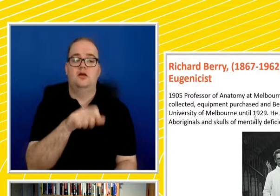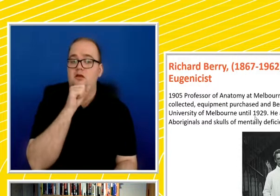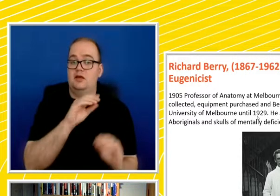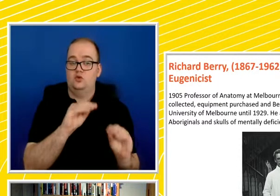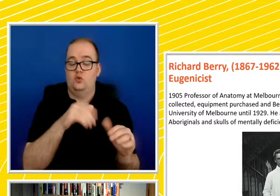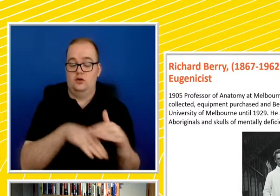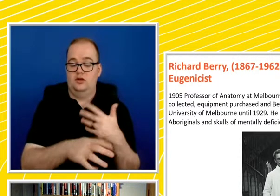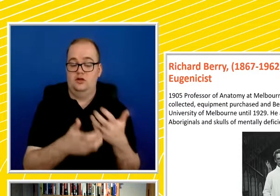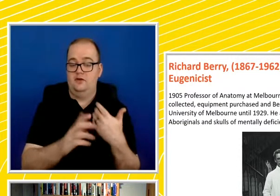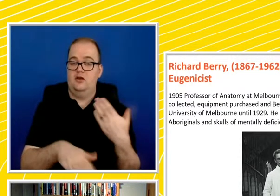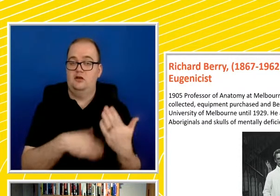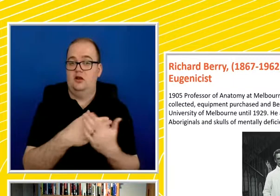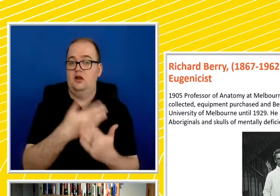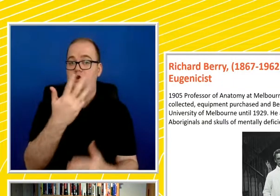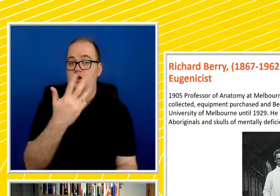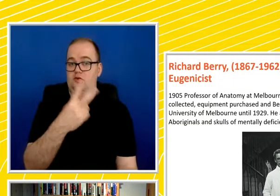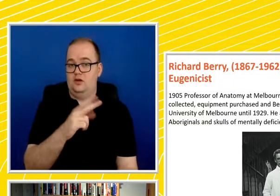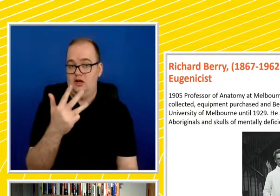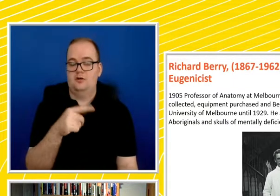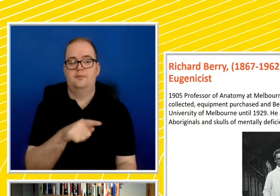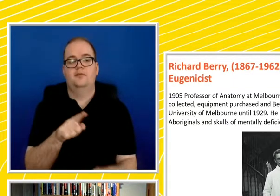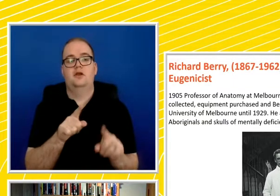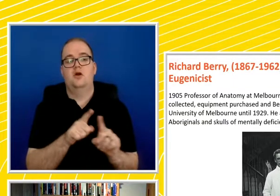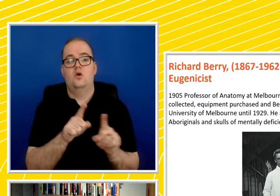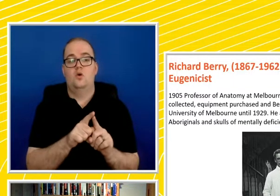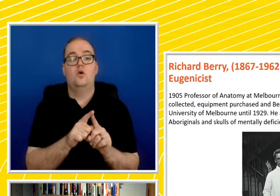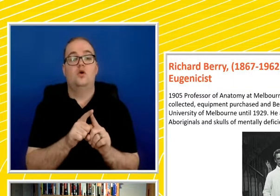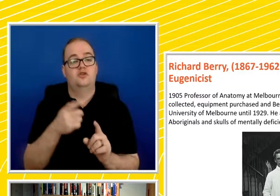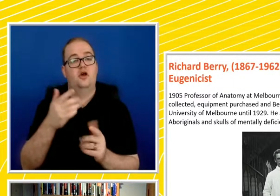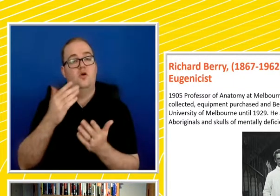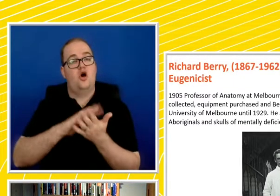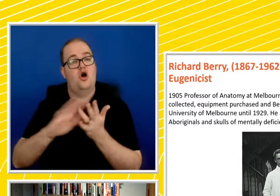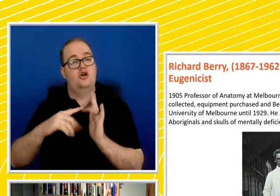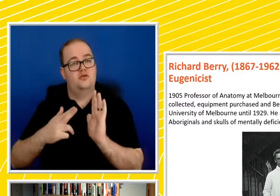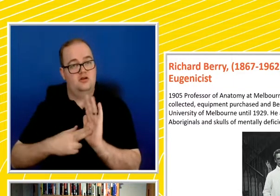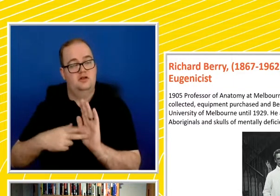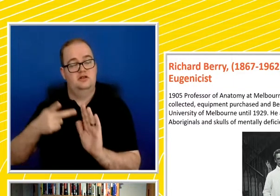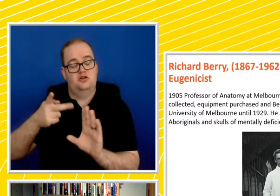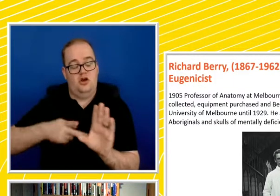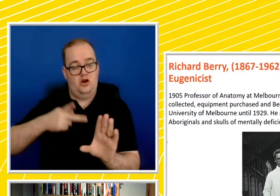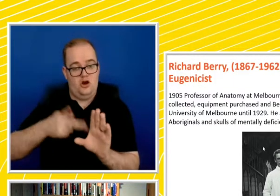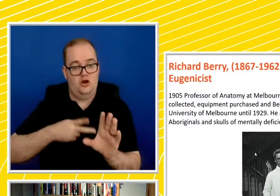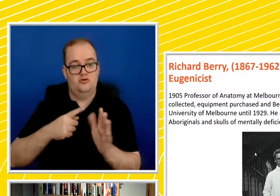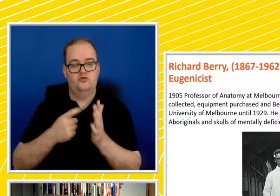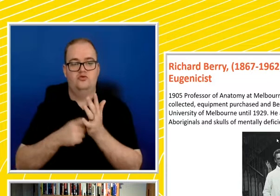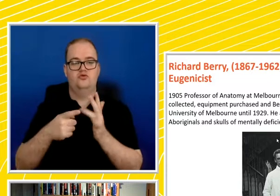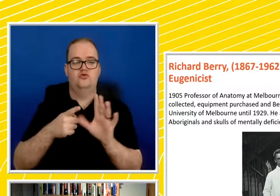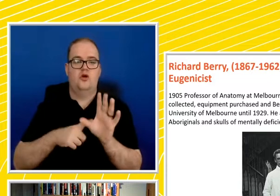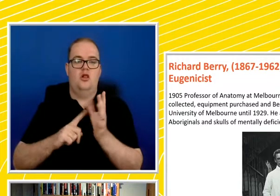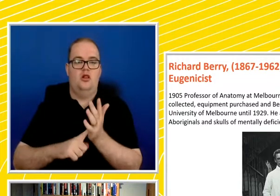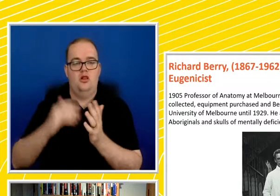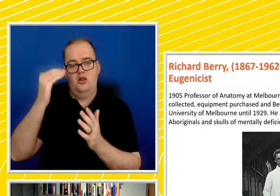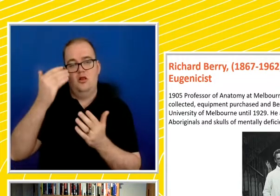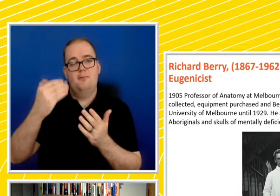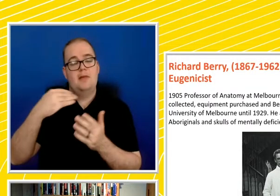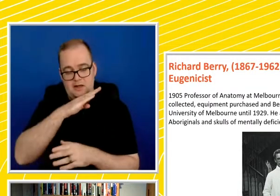1929. He also served as an honorary psychiatrist at Royal Melbourne and studied skulls of Aboriginals and